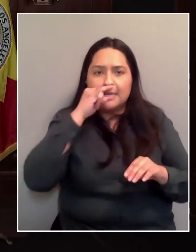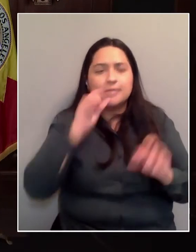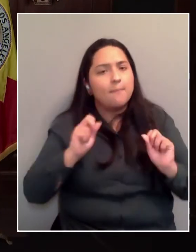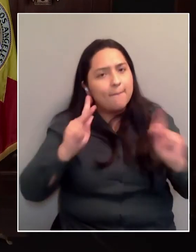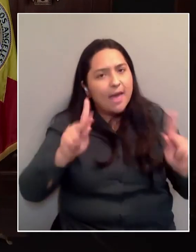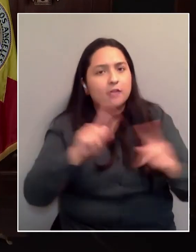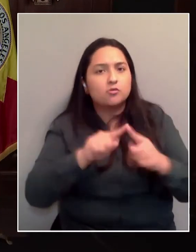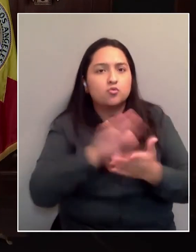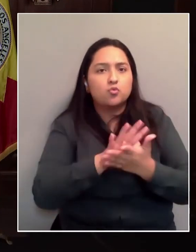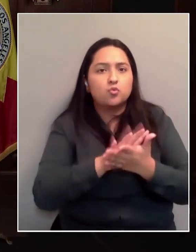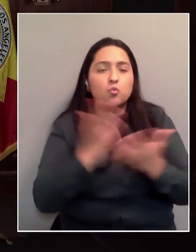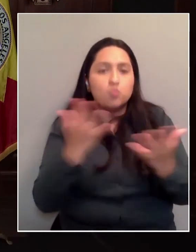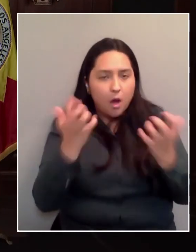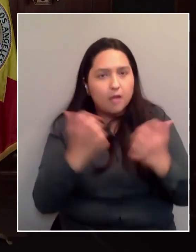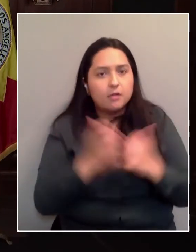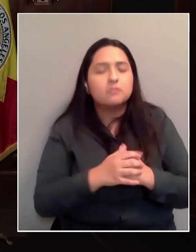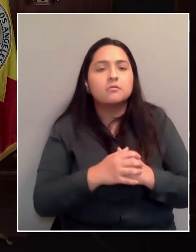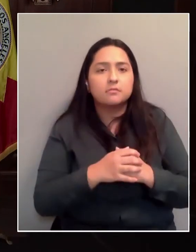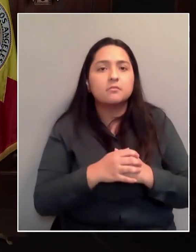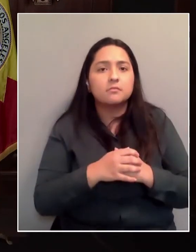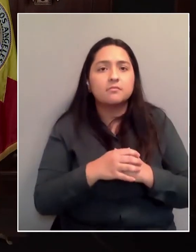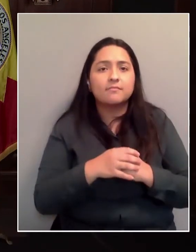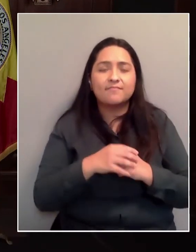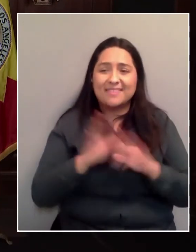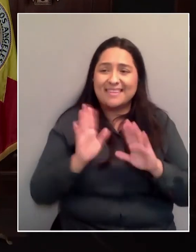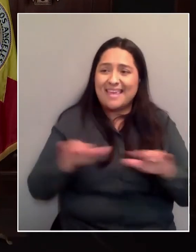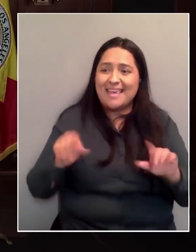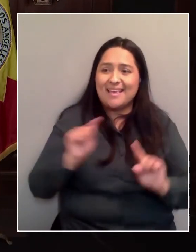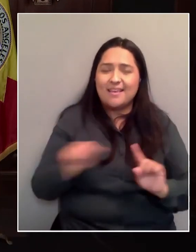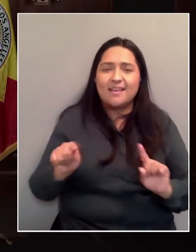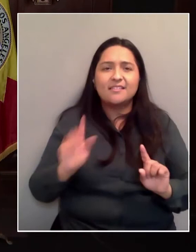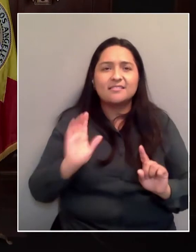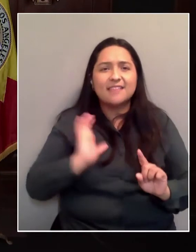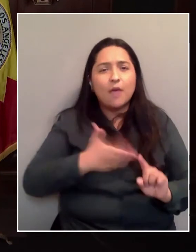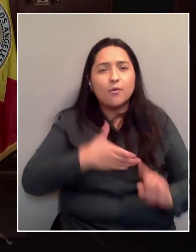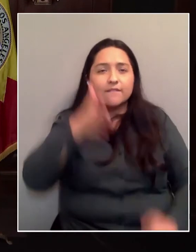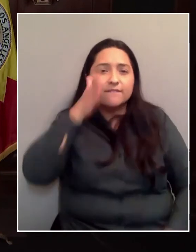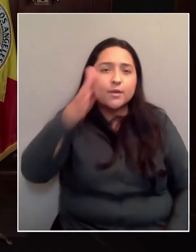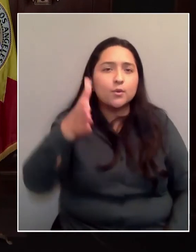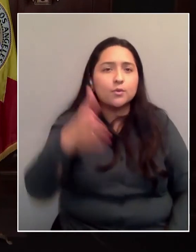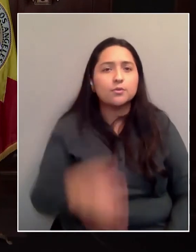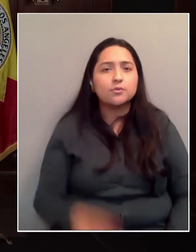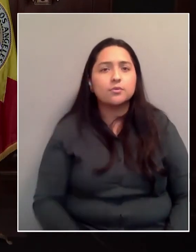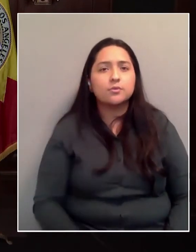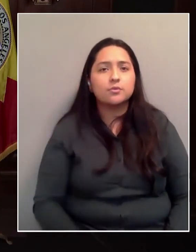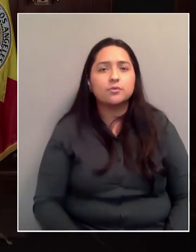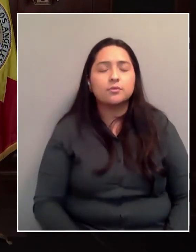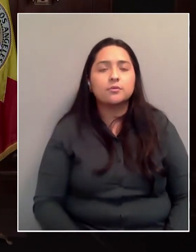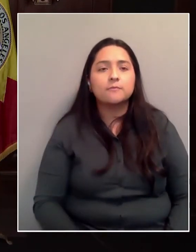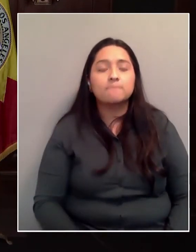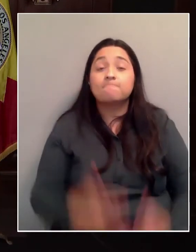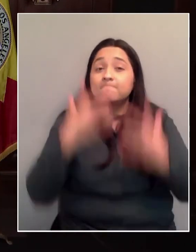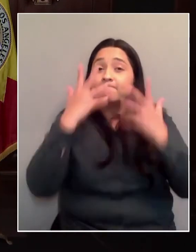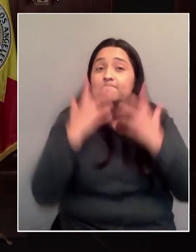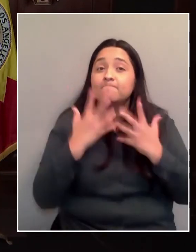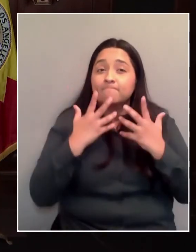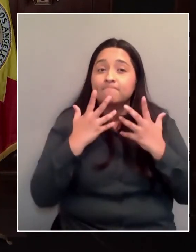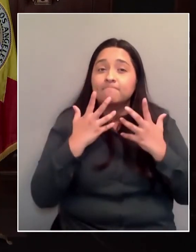are the future, but unfortunately, now, many families don't have options,